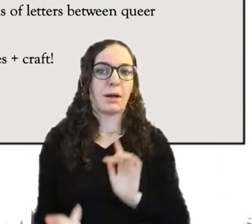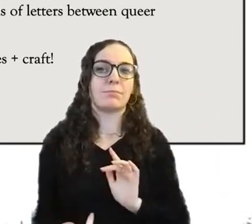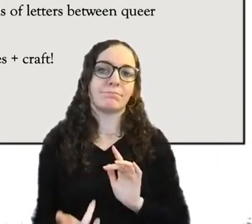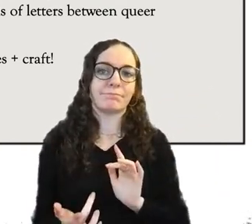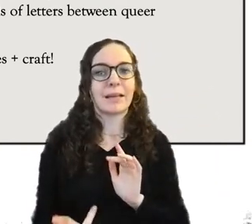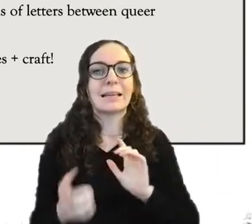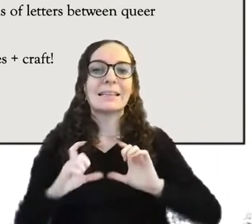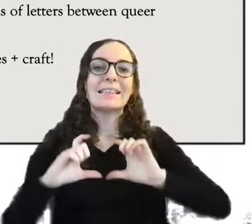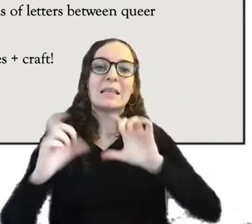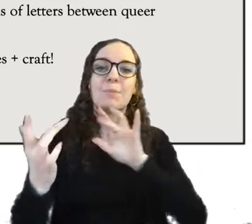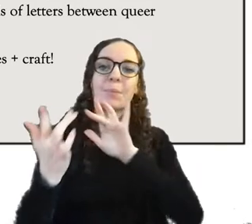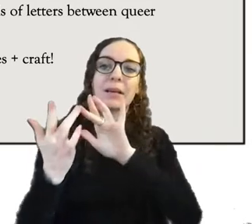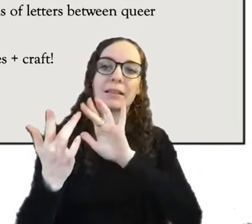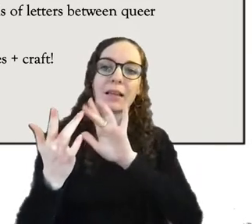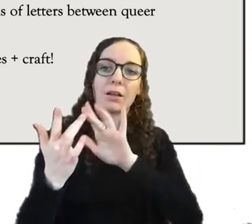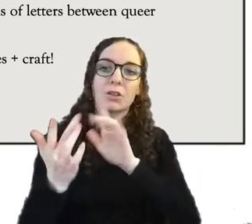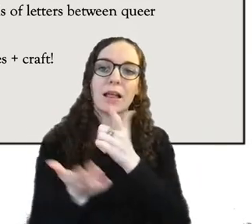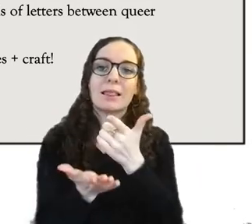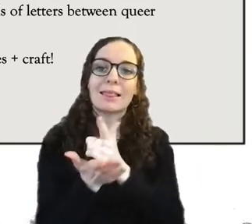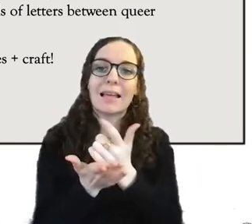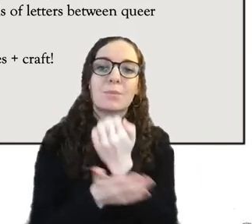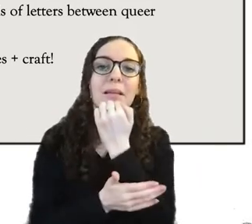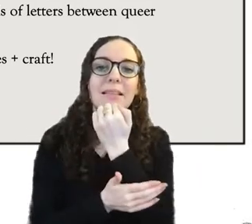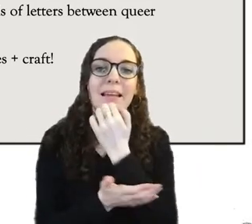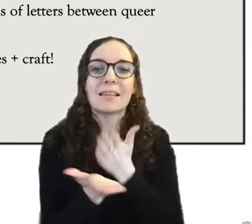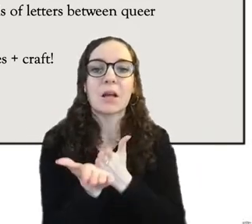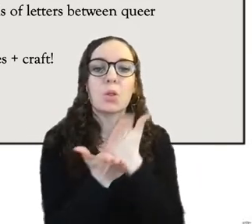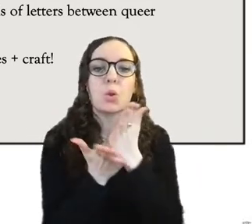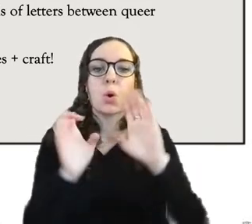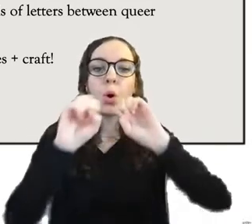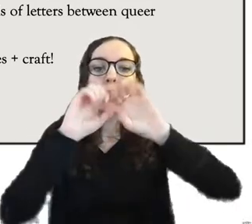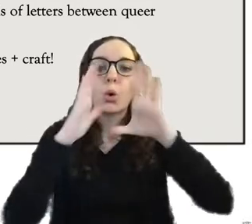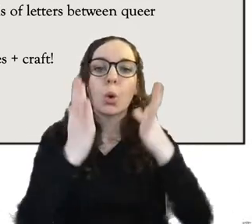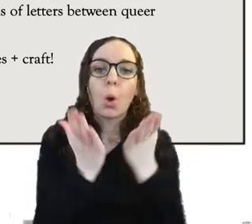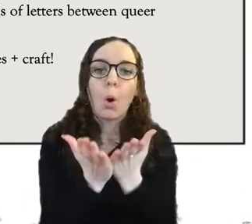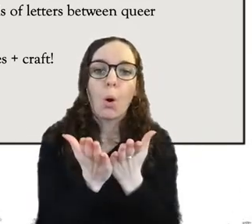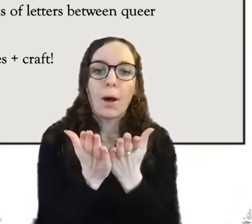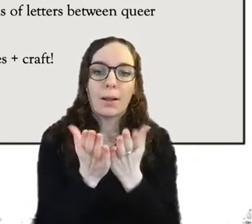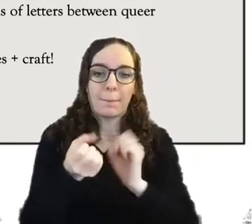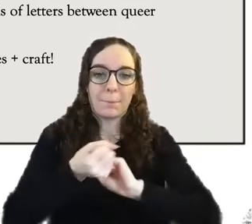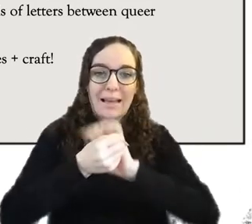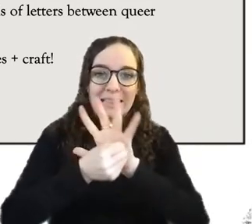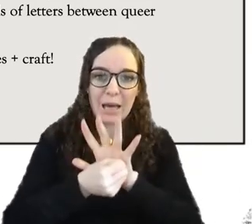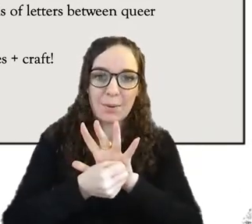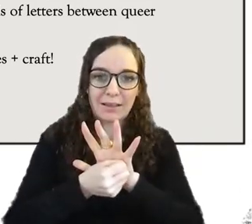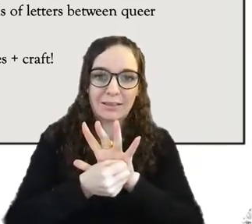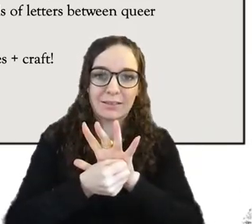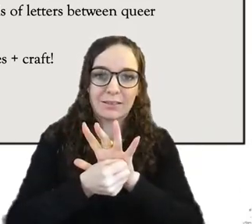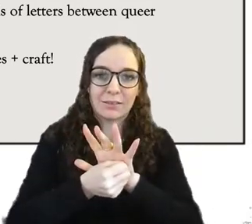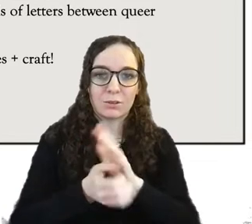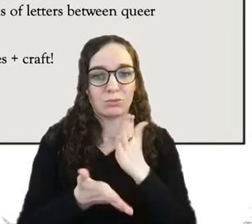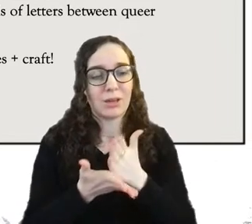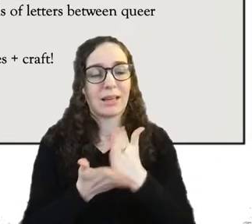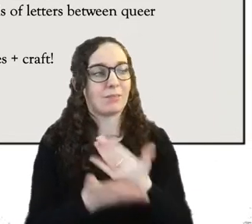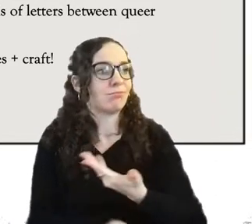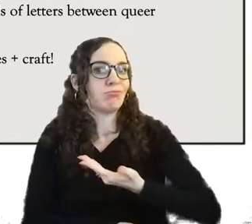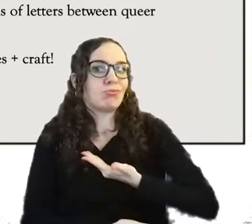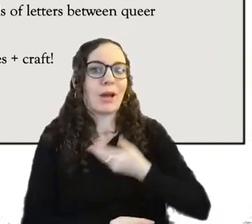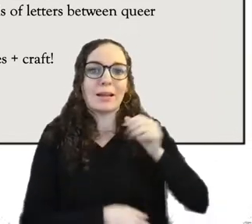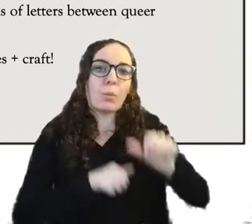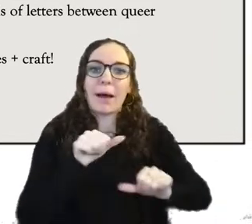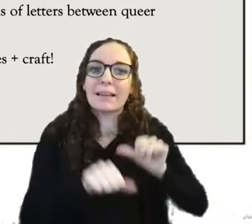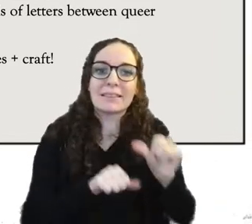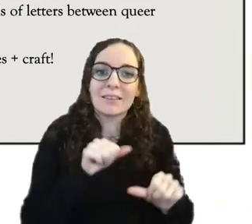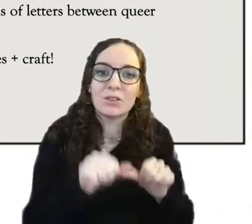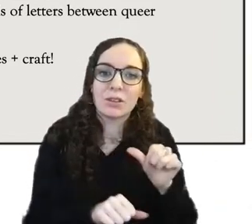pandemic just a bit of a mouthful um it's an interactive narrative uh which can be read online but it also has some